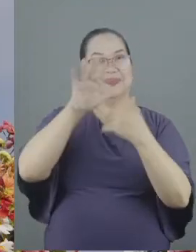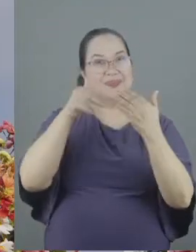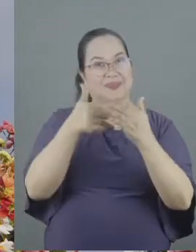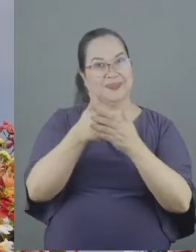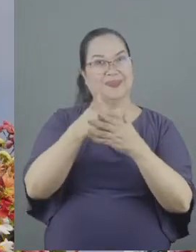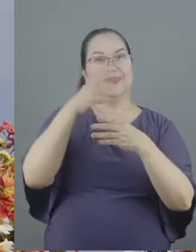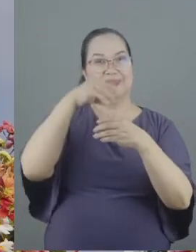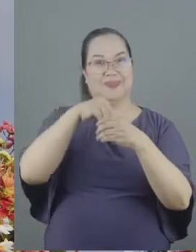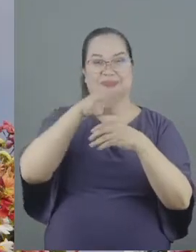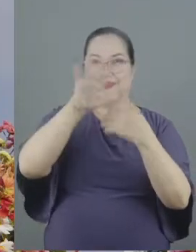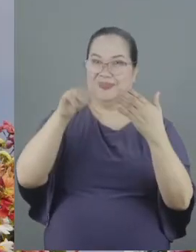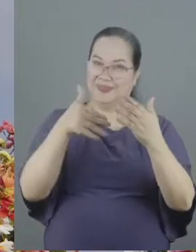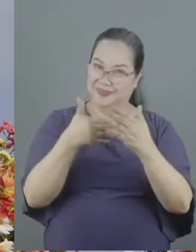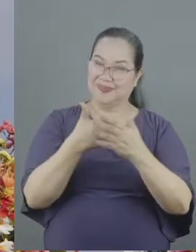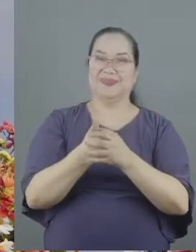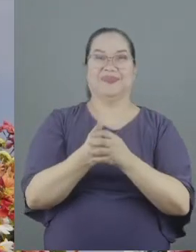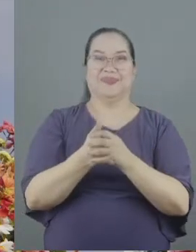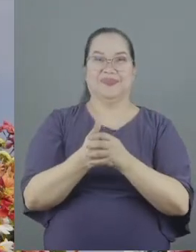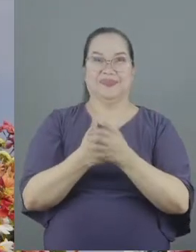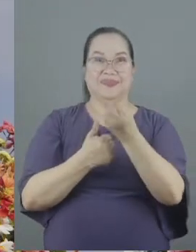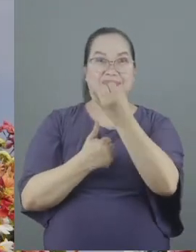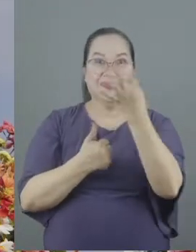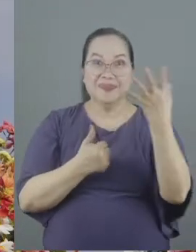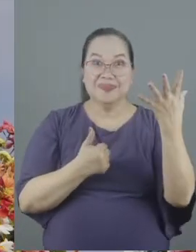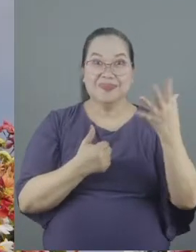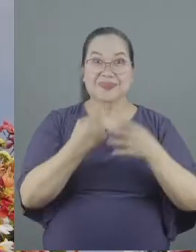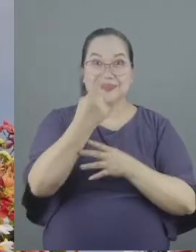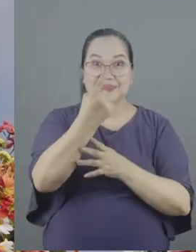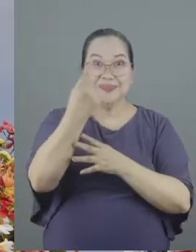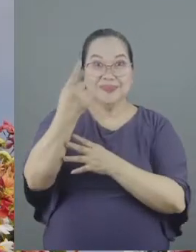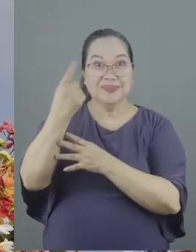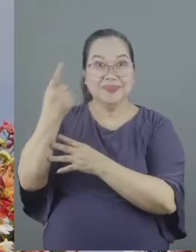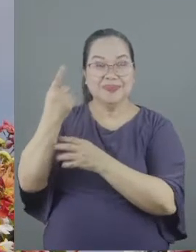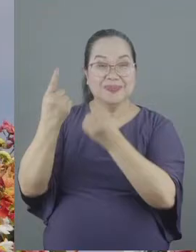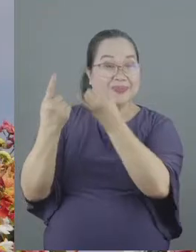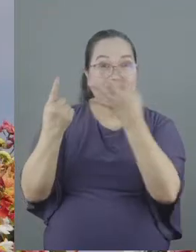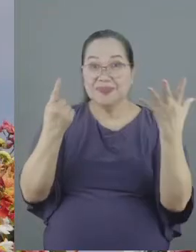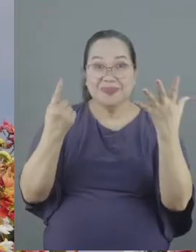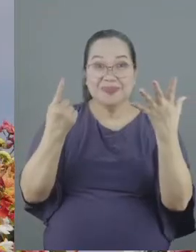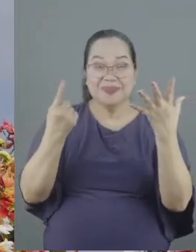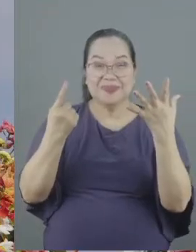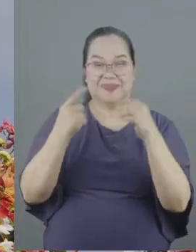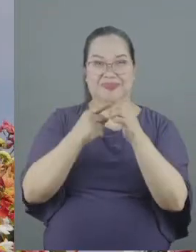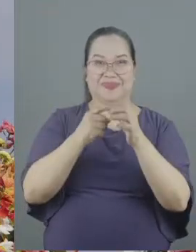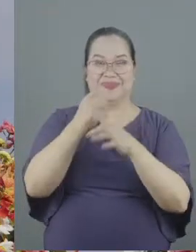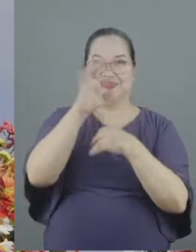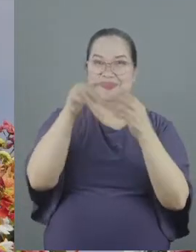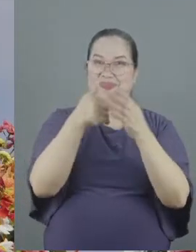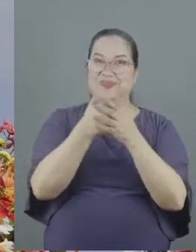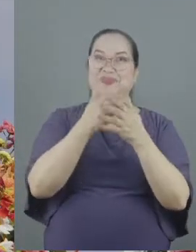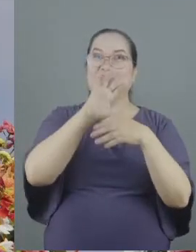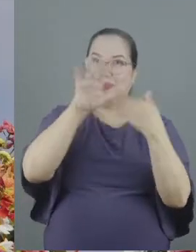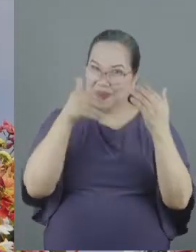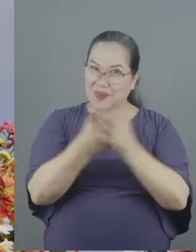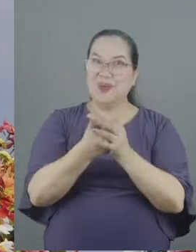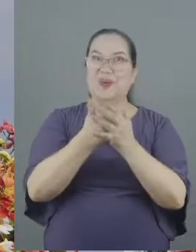in all. Did you count how many ones there was in those verses? And how many all's?